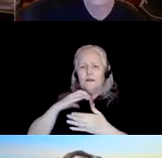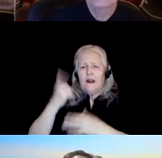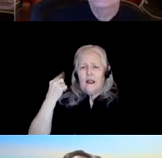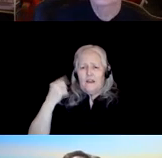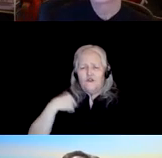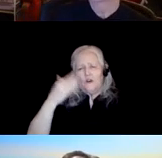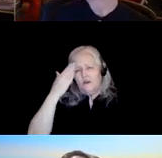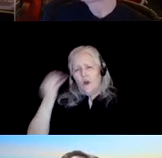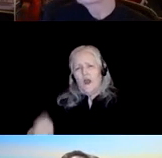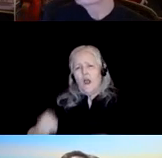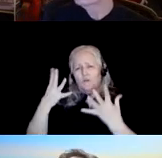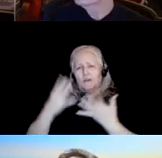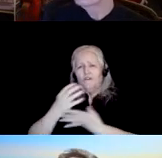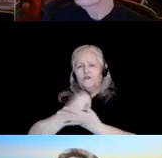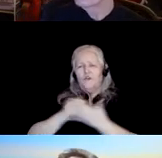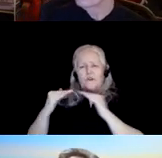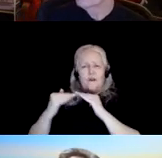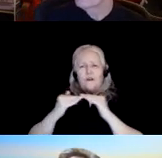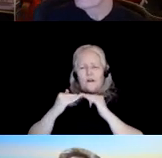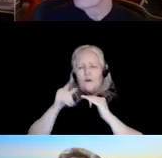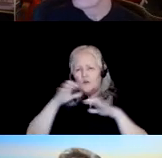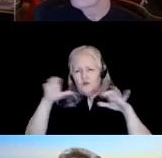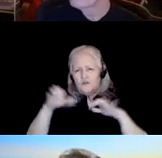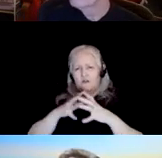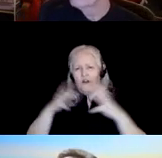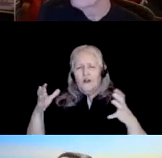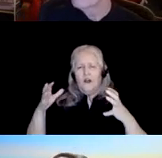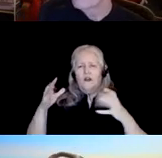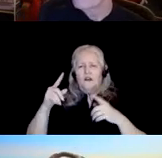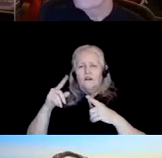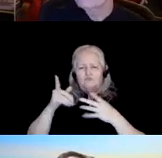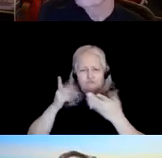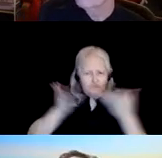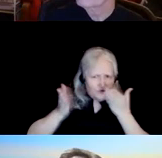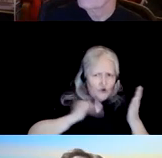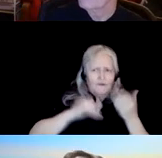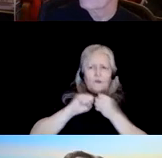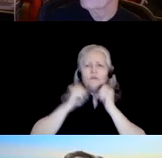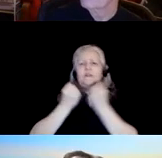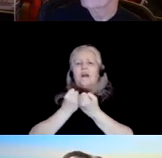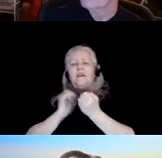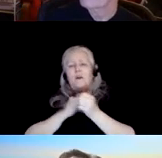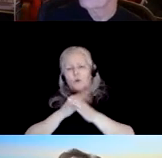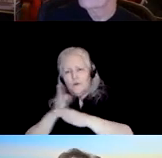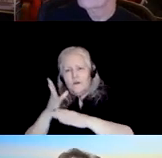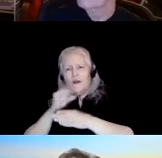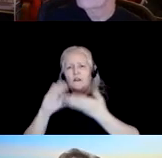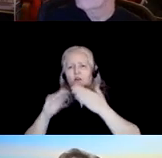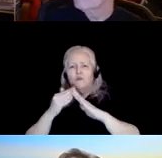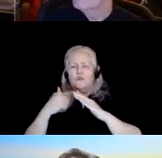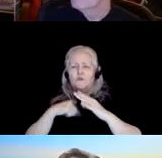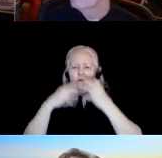colleagues and others there are who have done so much to serve our society, our discipline, and the communities that we care so much about.